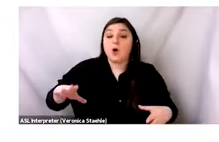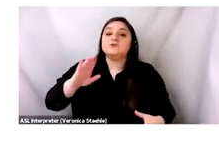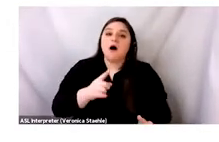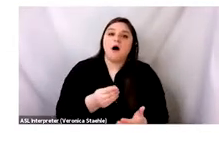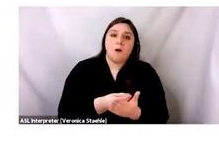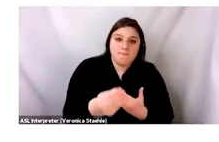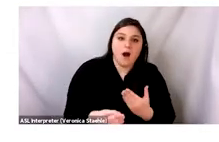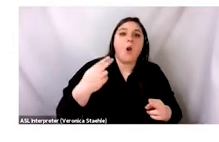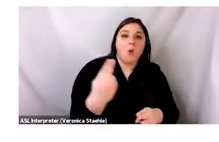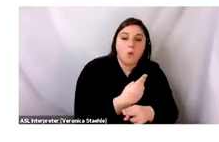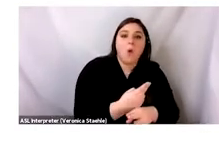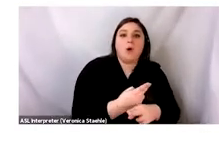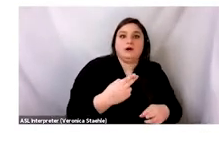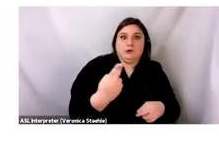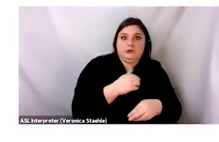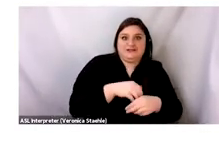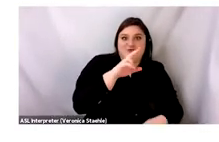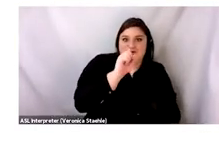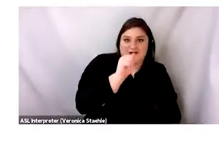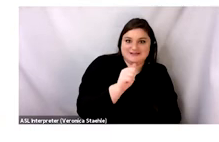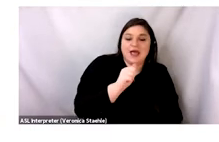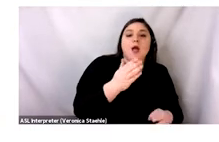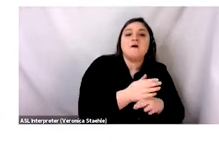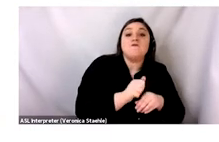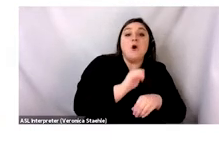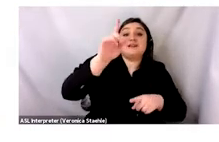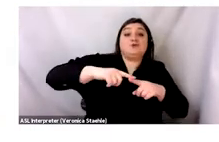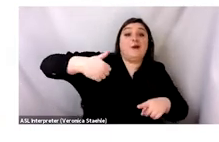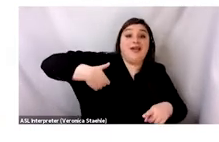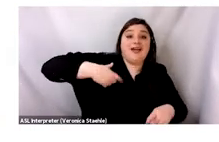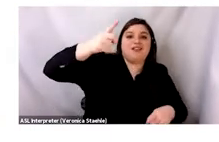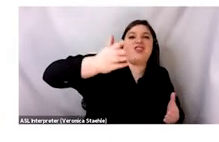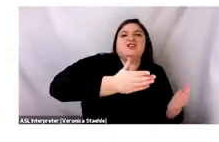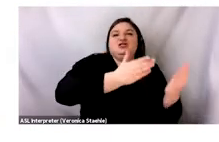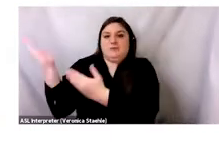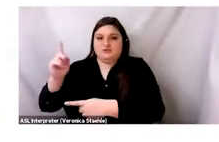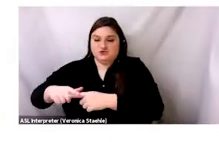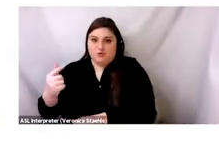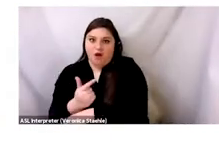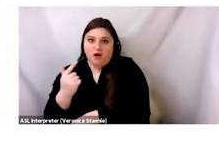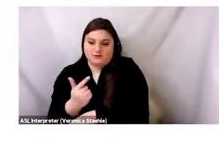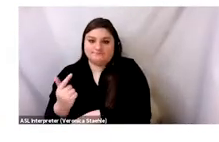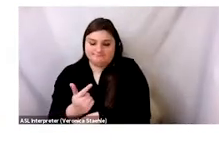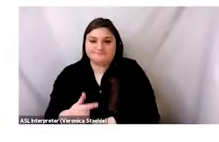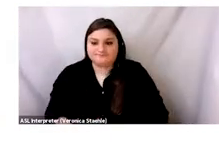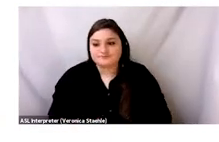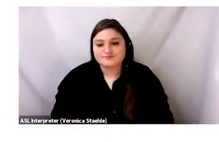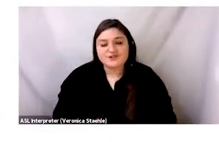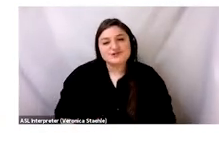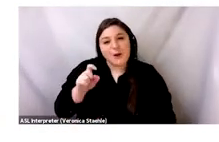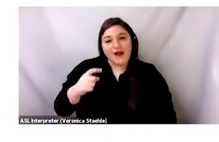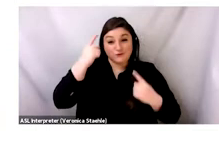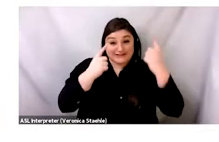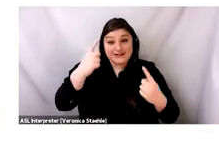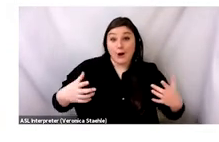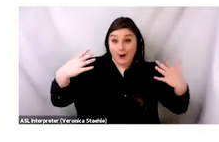before being sent to Canada for sorting and ultimately being exported to Ghana. But of course, their journey started long before Ghana, before